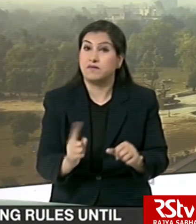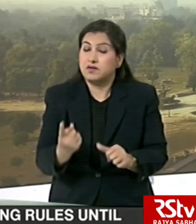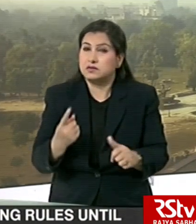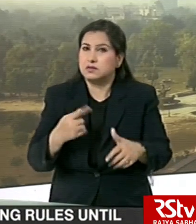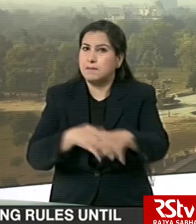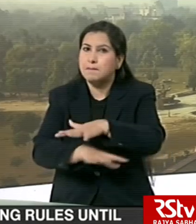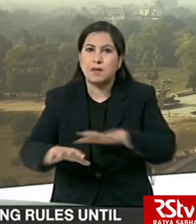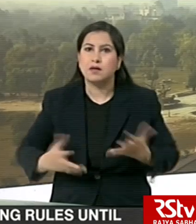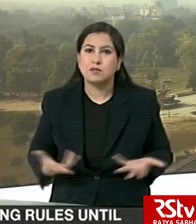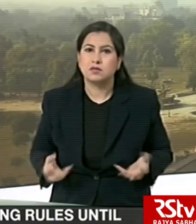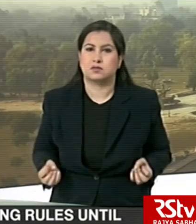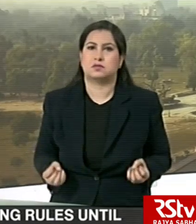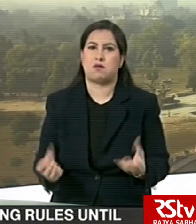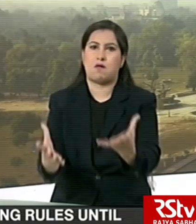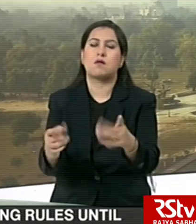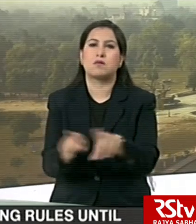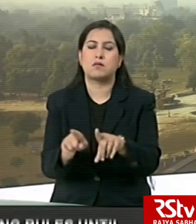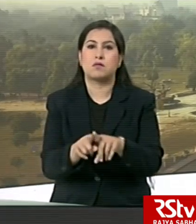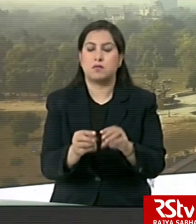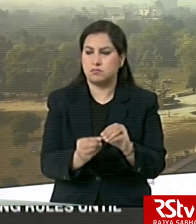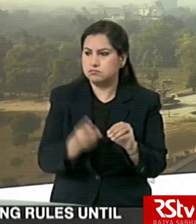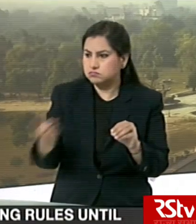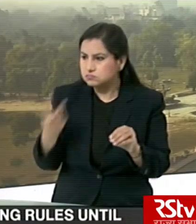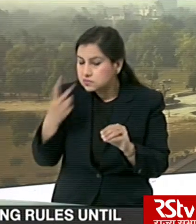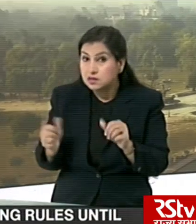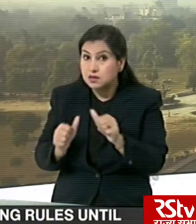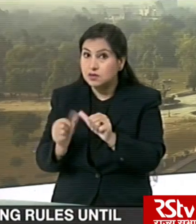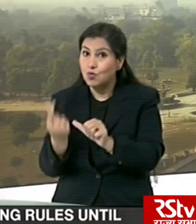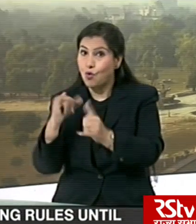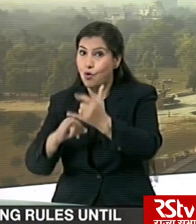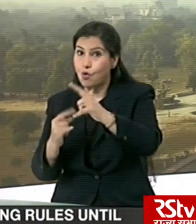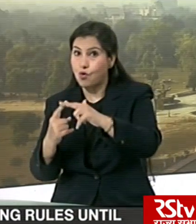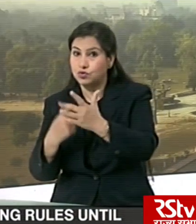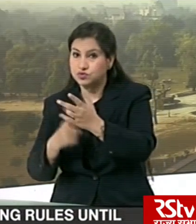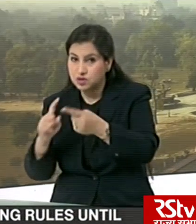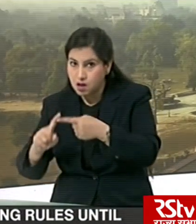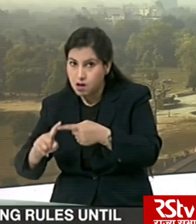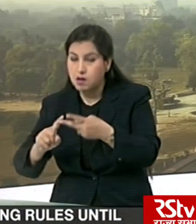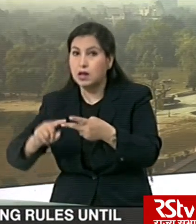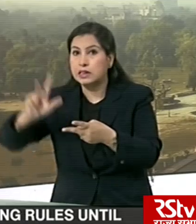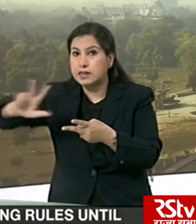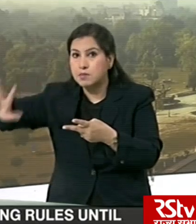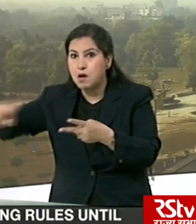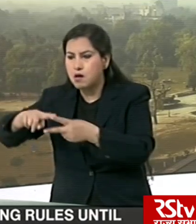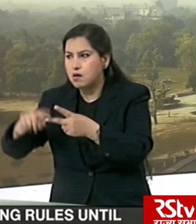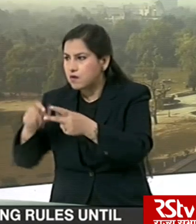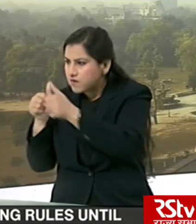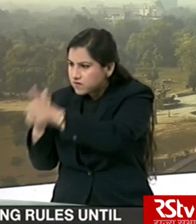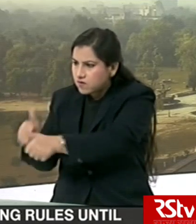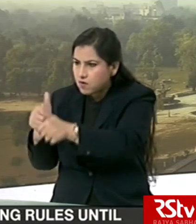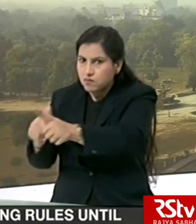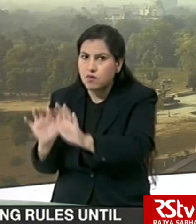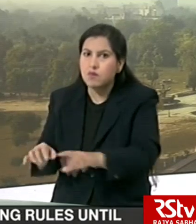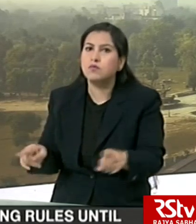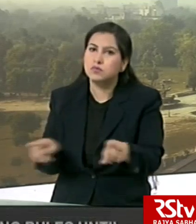for a cautious restart of public life following neighbouring Austria and Denmark and other countries launching